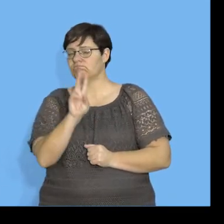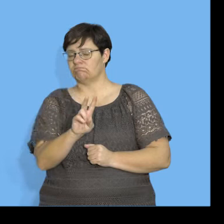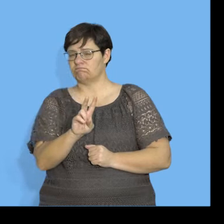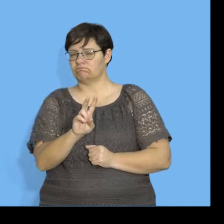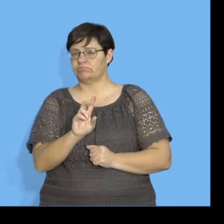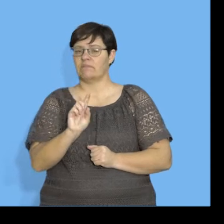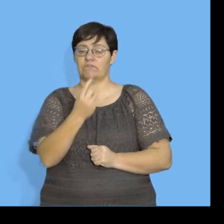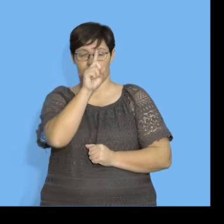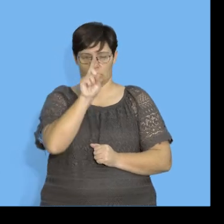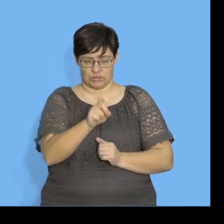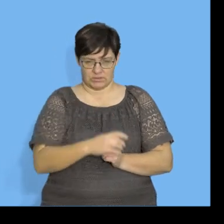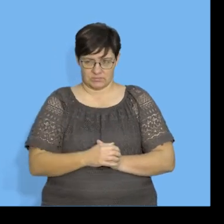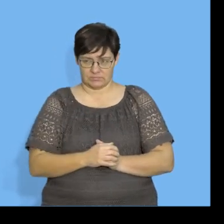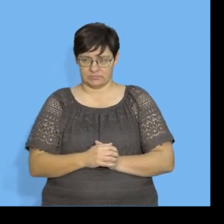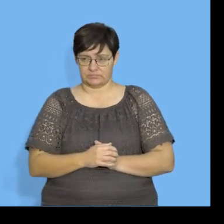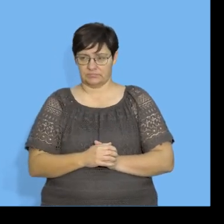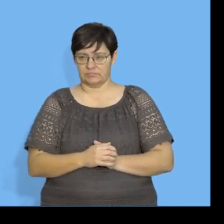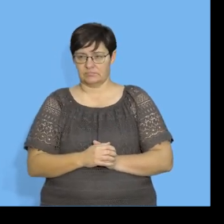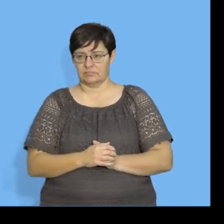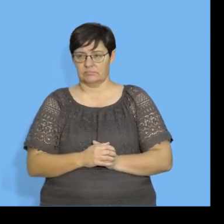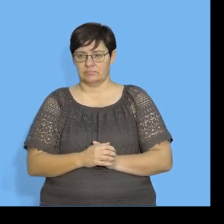the first question. What do we have to do here?